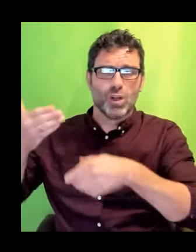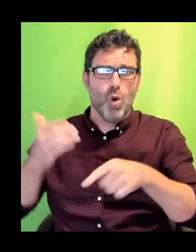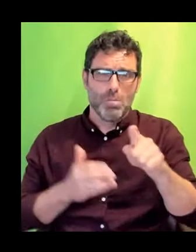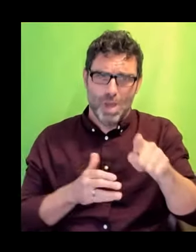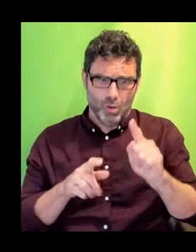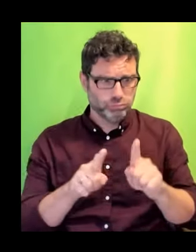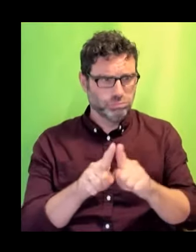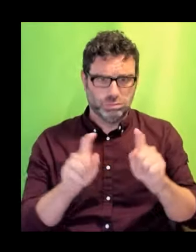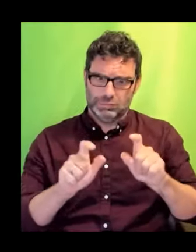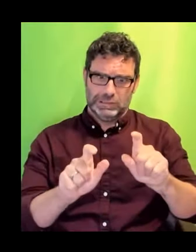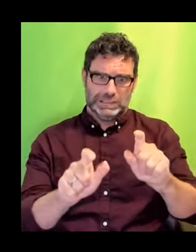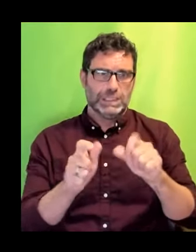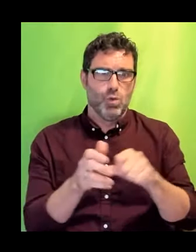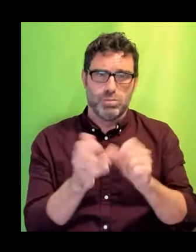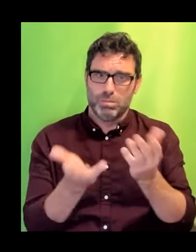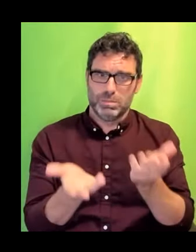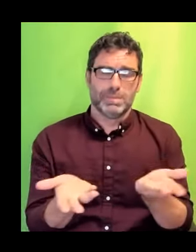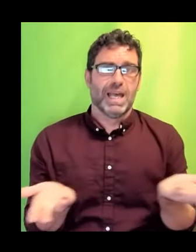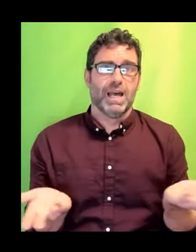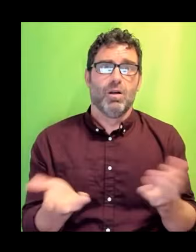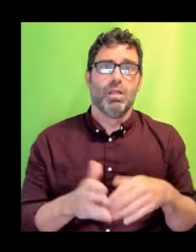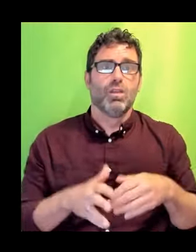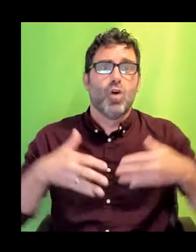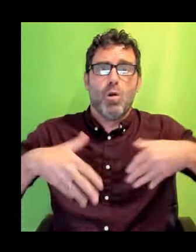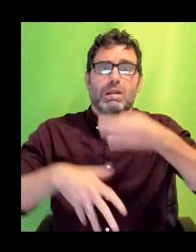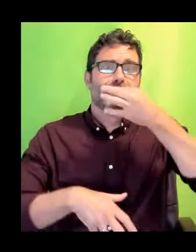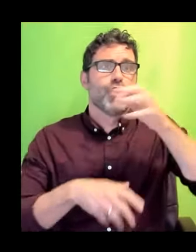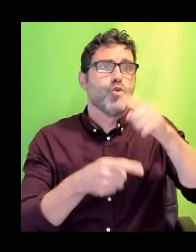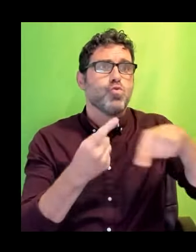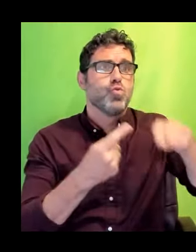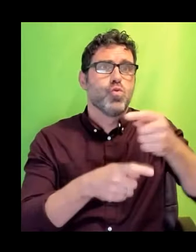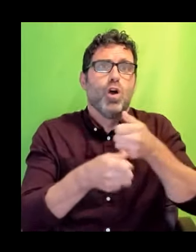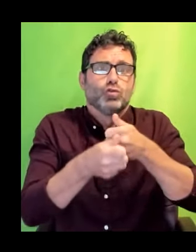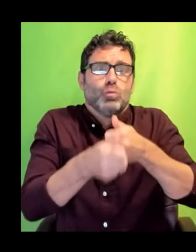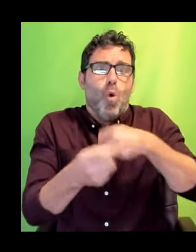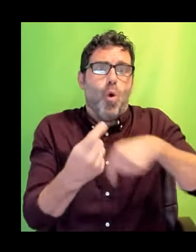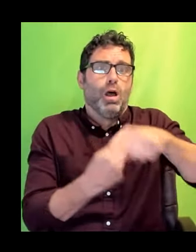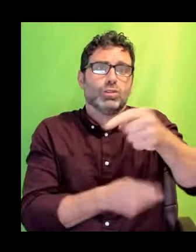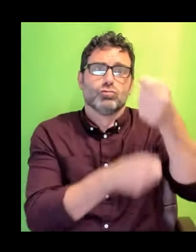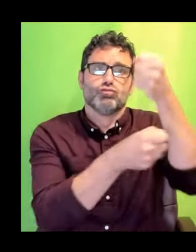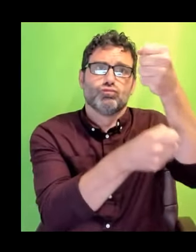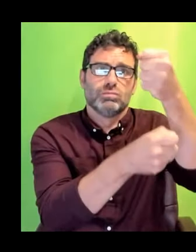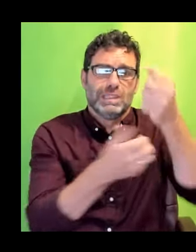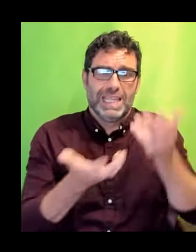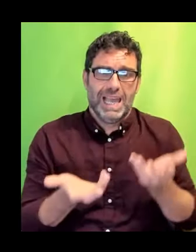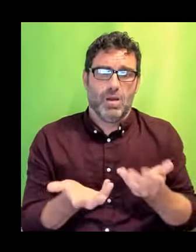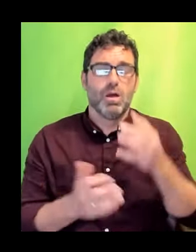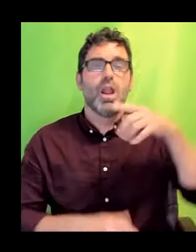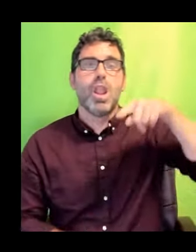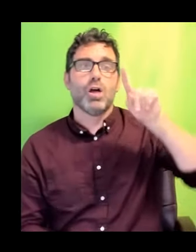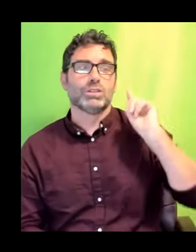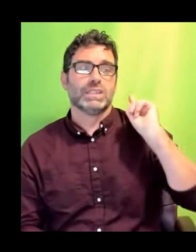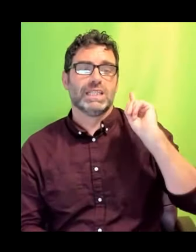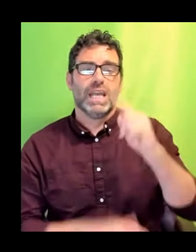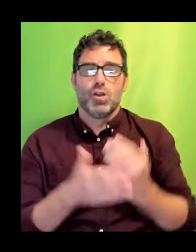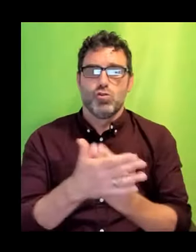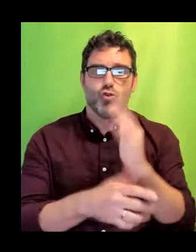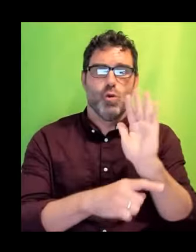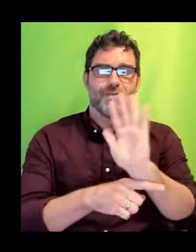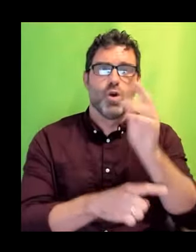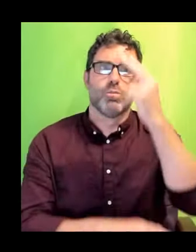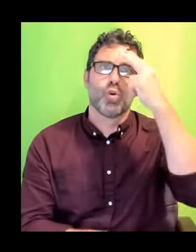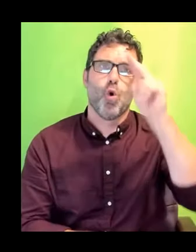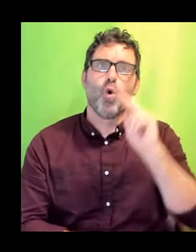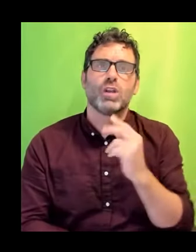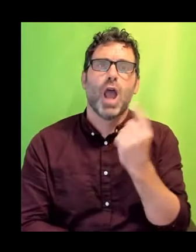few are making our case in the press and outside. Last year, a film came out called Come As You Are, about three disabled friends going on a